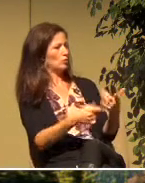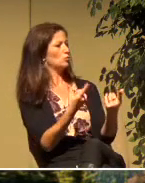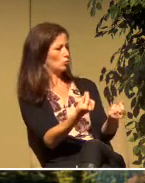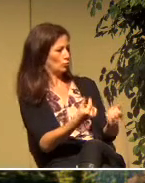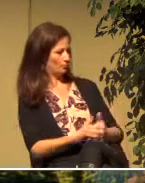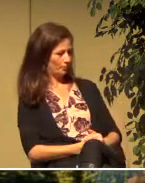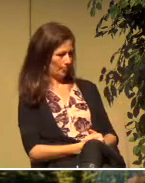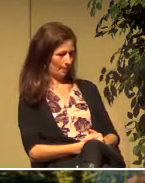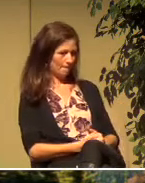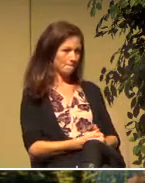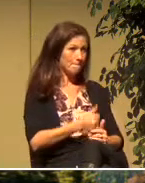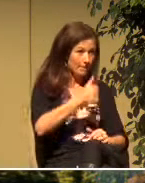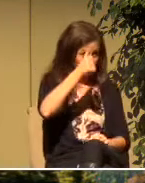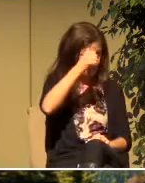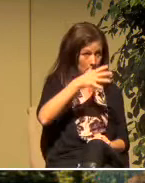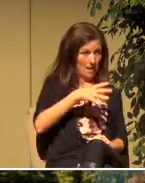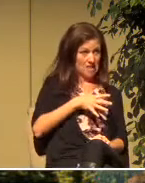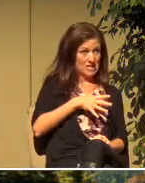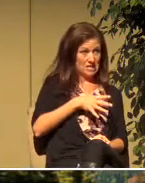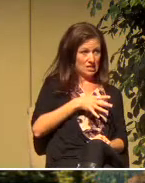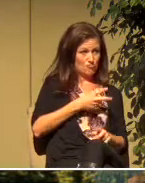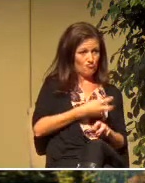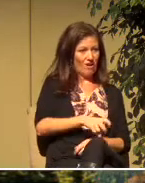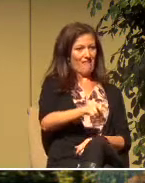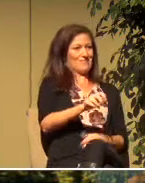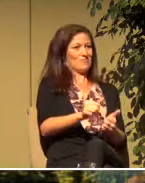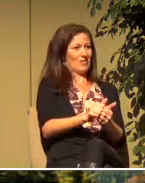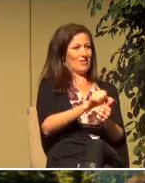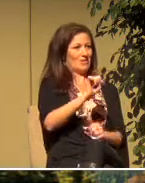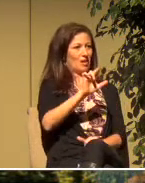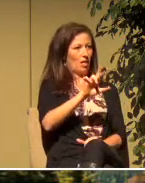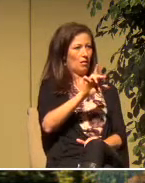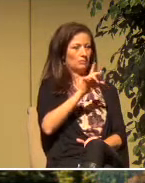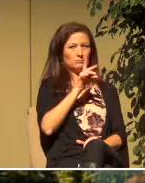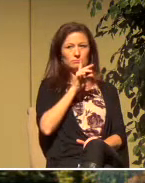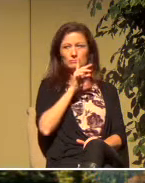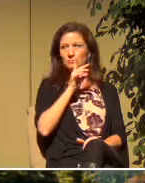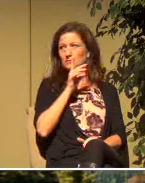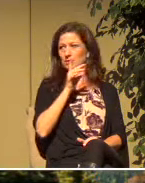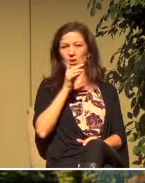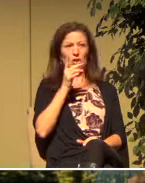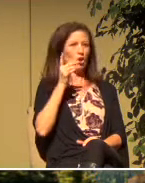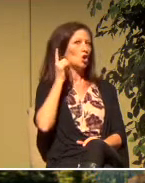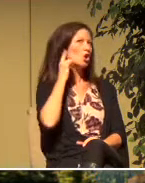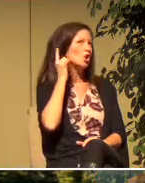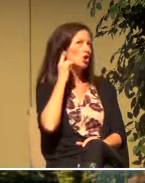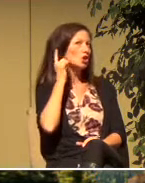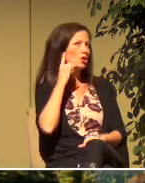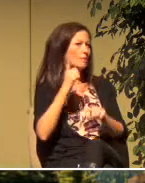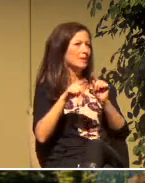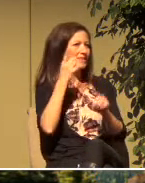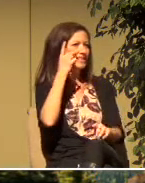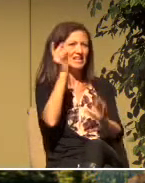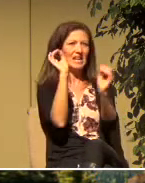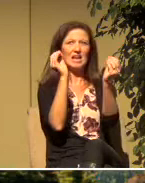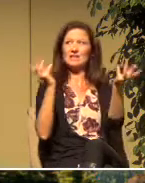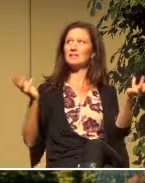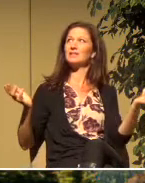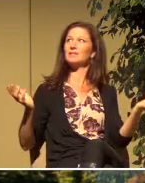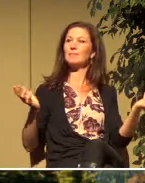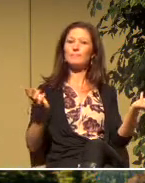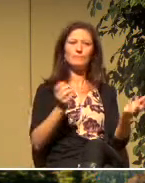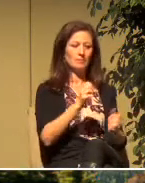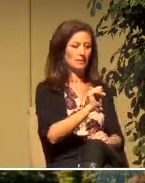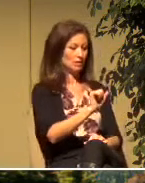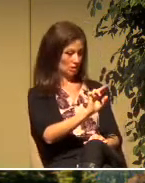The men traveling with Saul stood there speechless. They heard the sound, but did not see anyone. Saul got up from the ground, but when he opened his eyes,